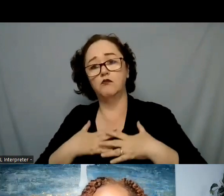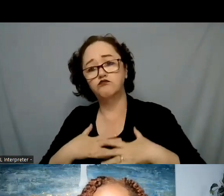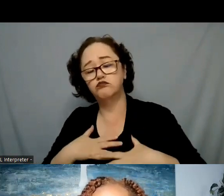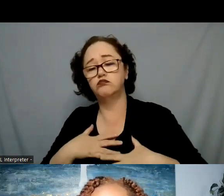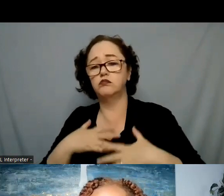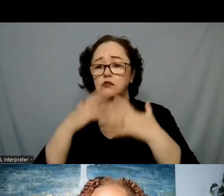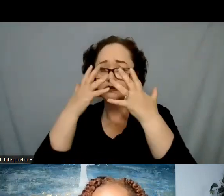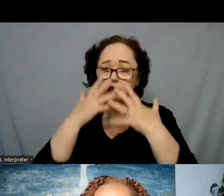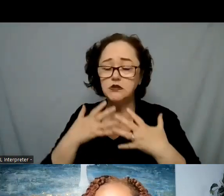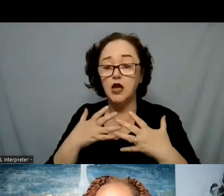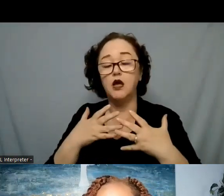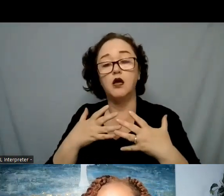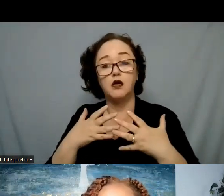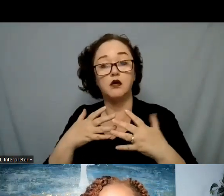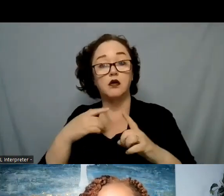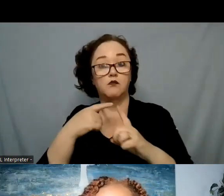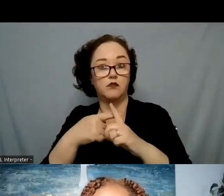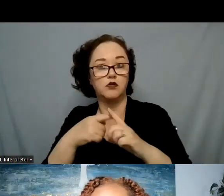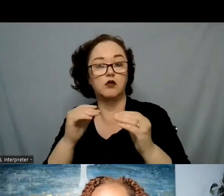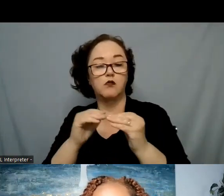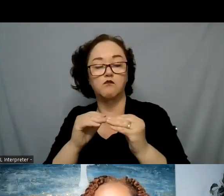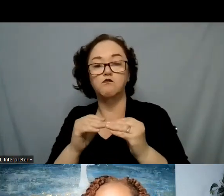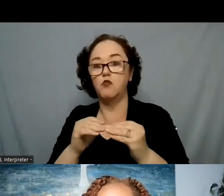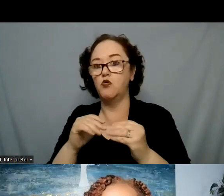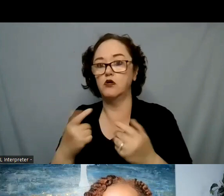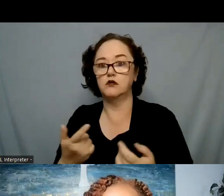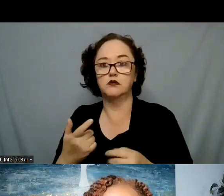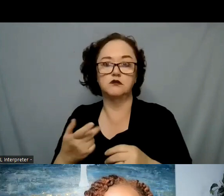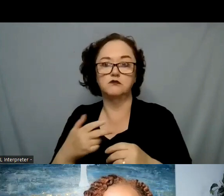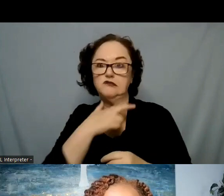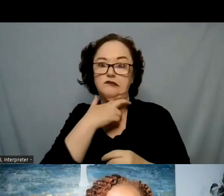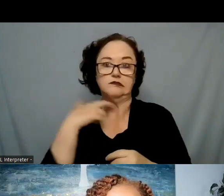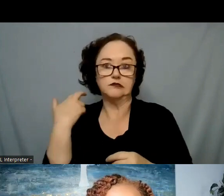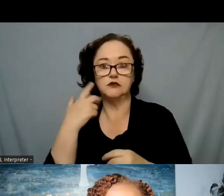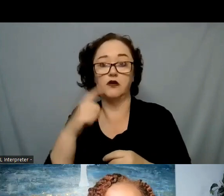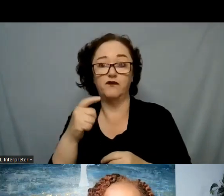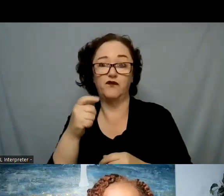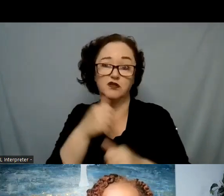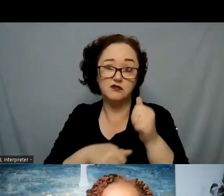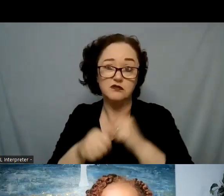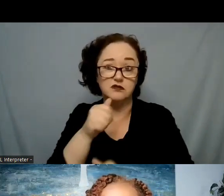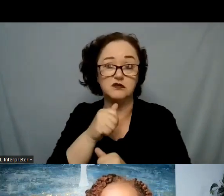was an increased risk for thoughts of self-harm and then also suicide.